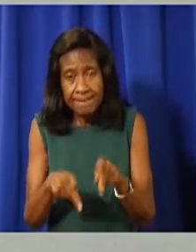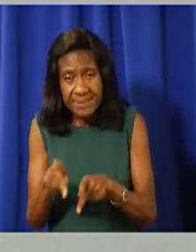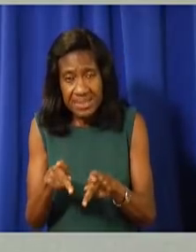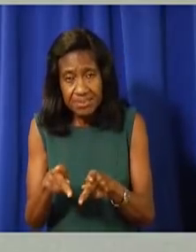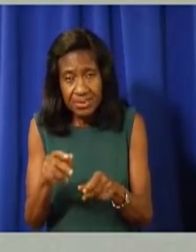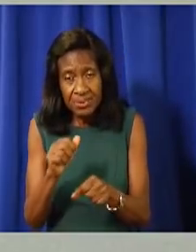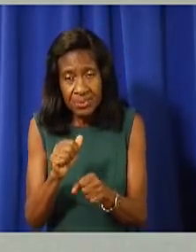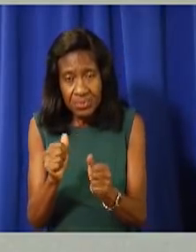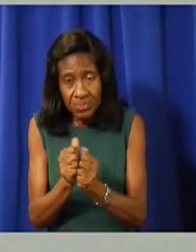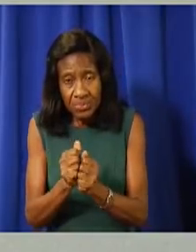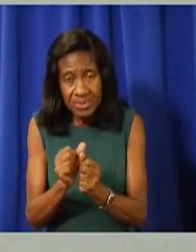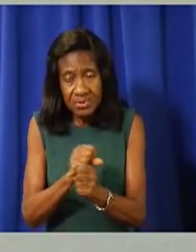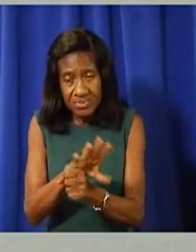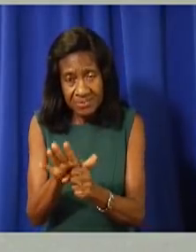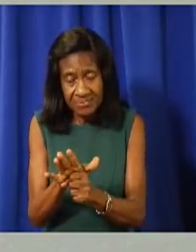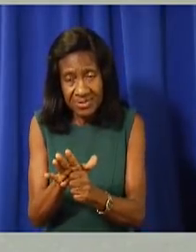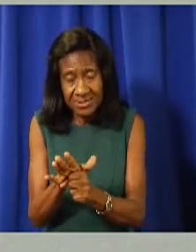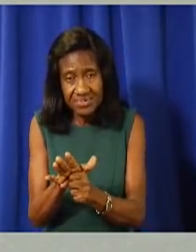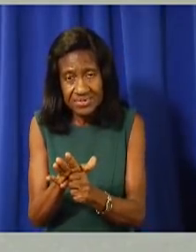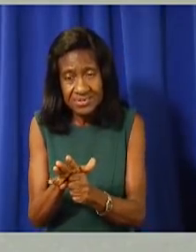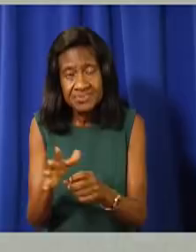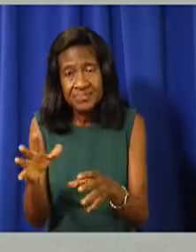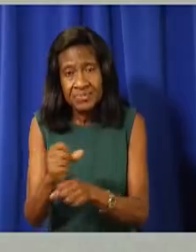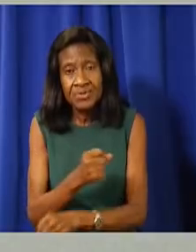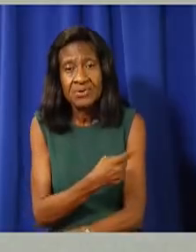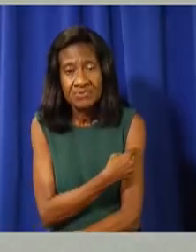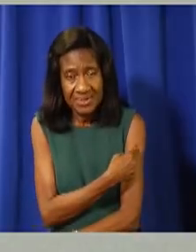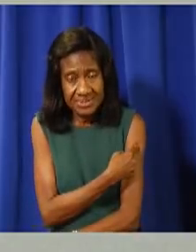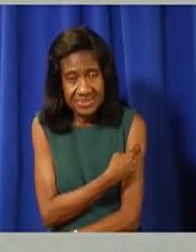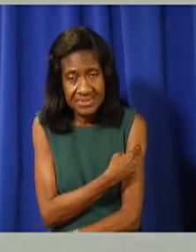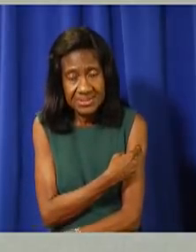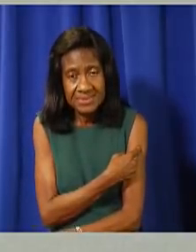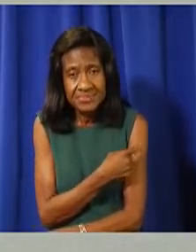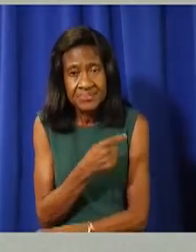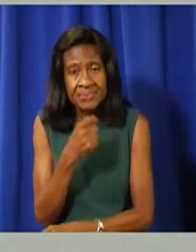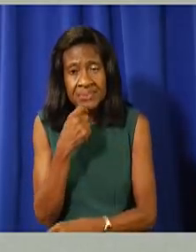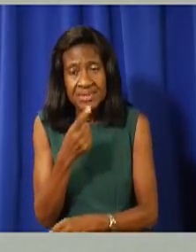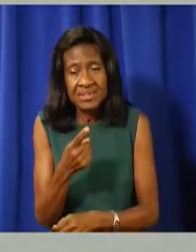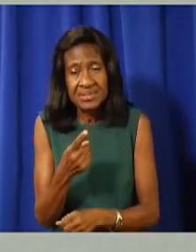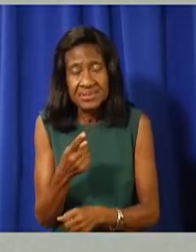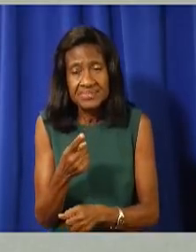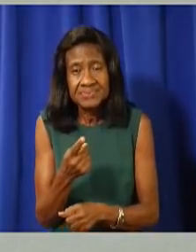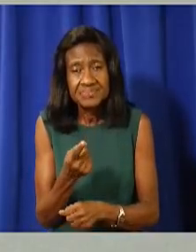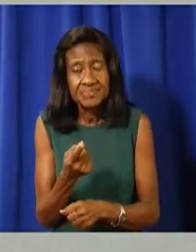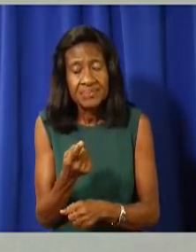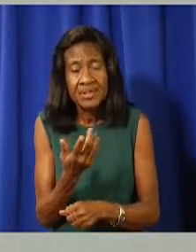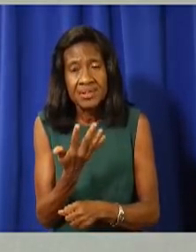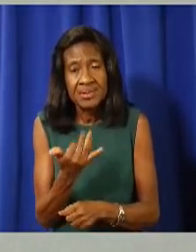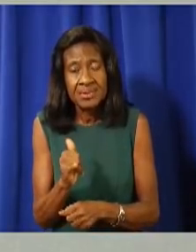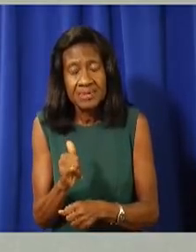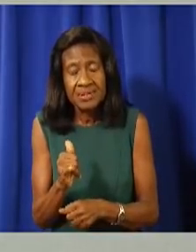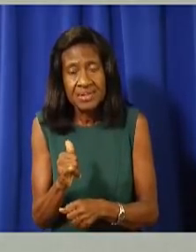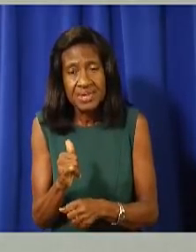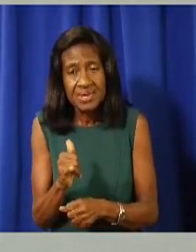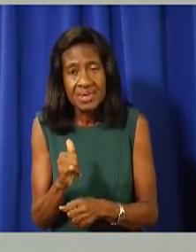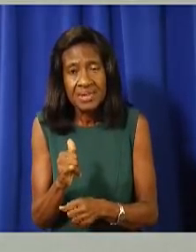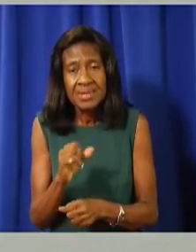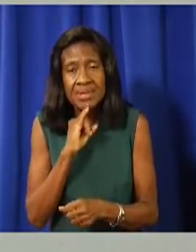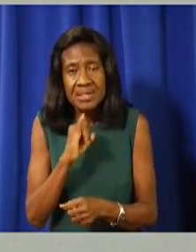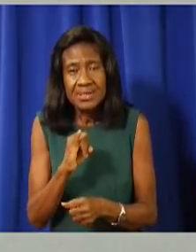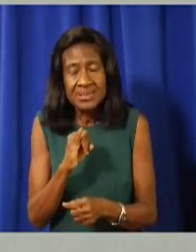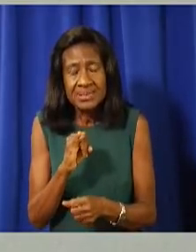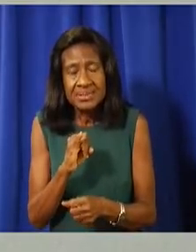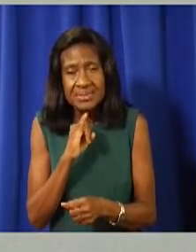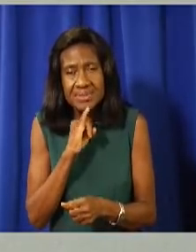not to do any period of quarantine, they are much less likely to transmit the virus to others than unvaccinated people.